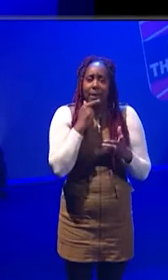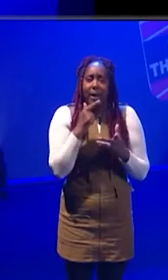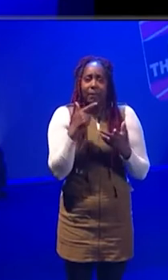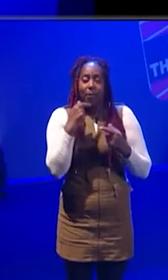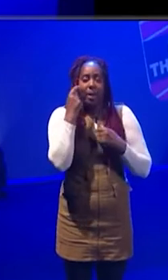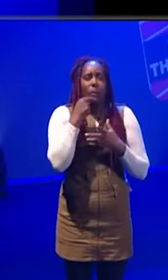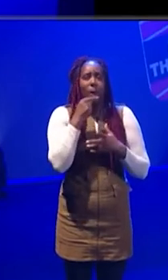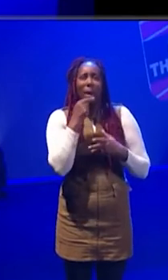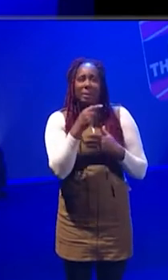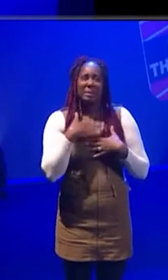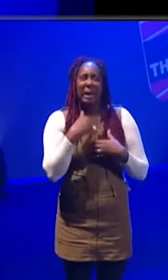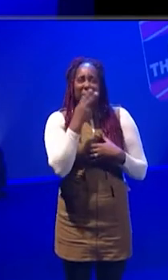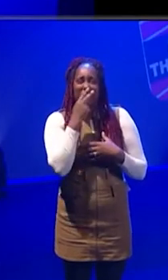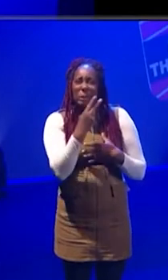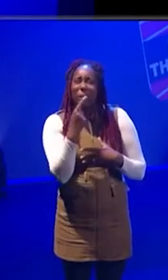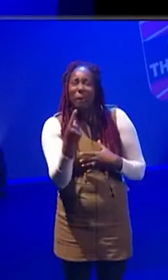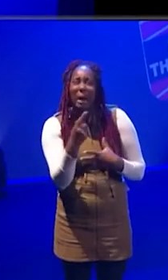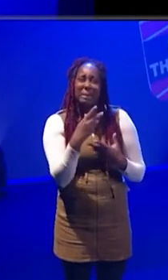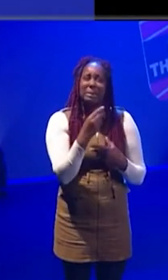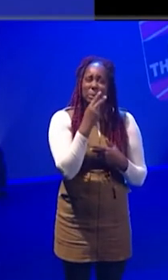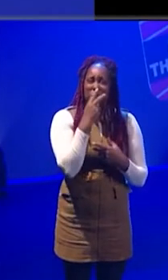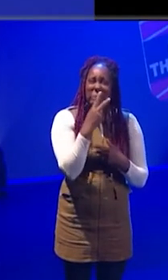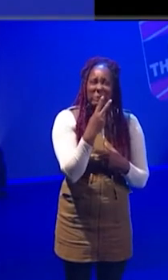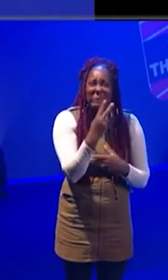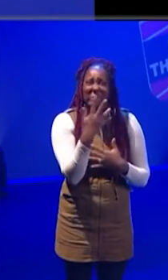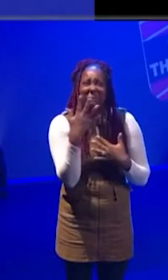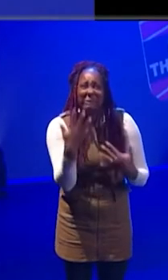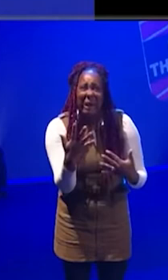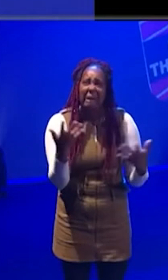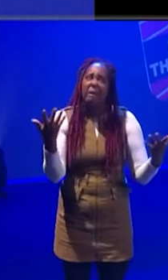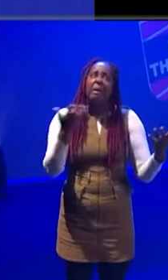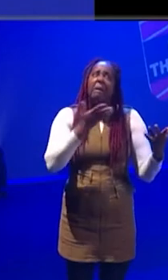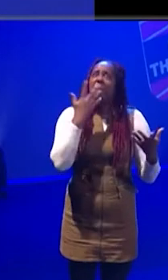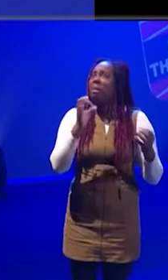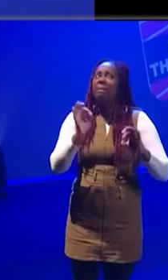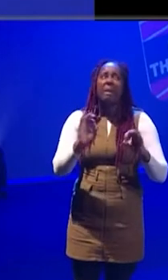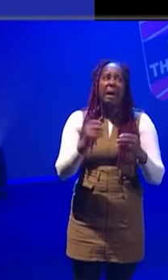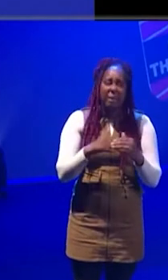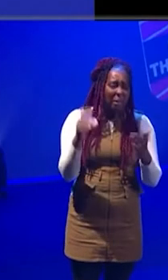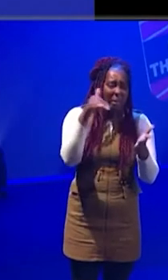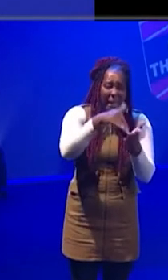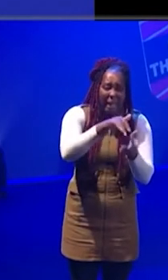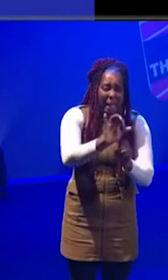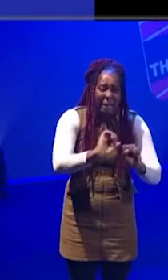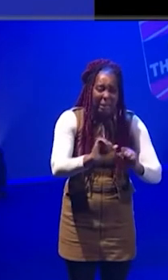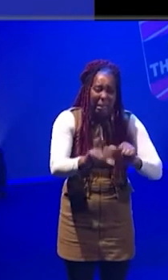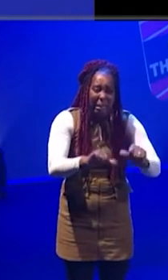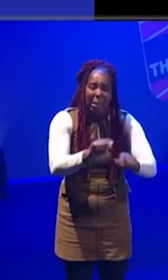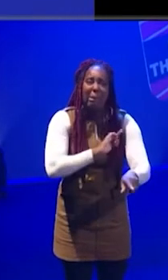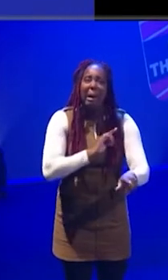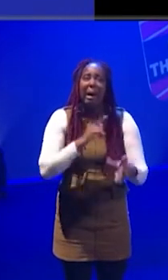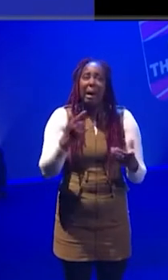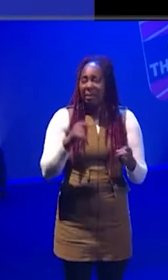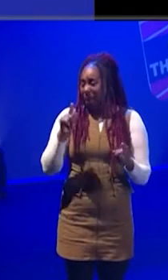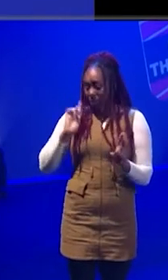thing. If you're like, oh, I'm 21, I'm 25, I'm 20, whatever. Like, and I can't, I haven't got here because so-and-so has done that. And you're like, yeah, well, so-and-so's,